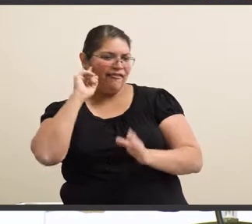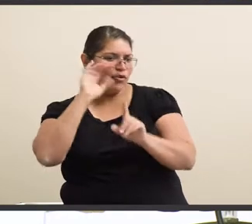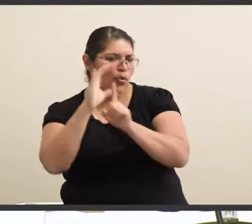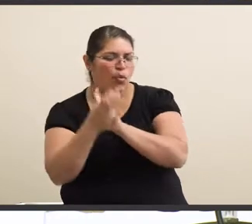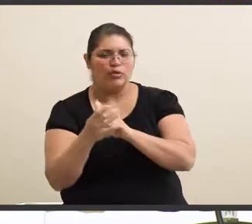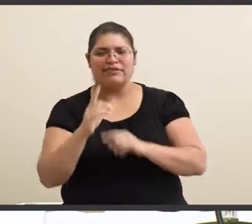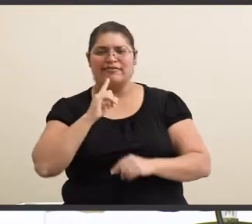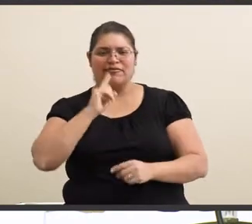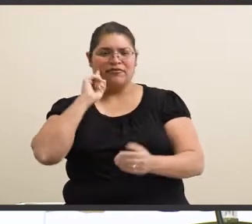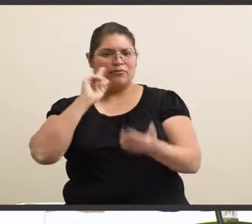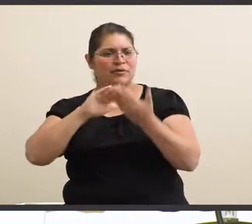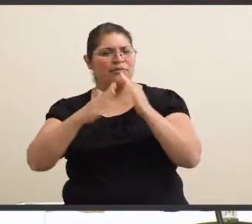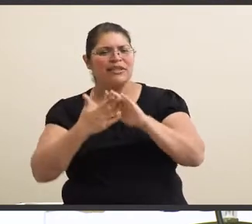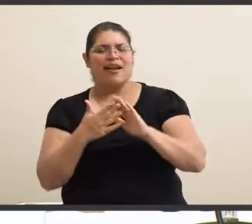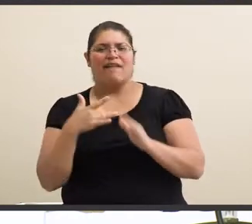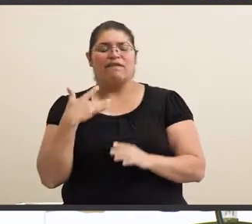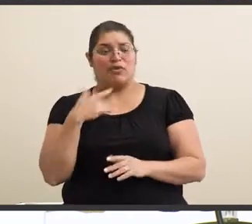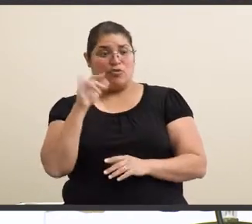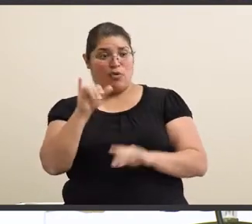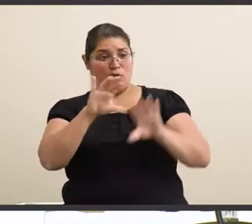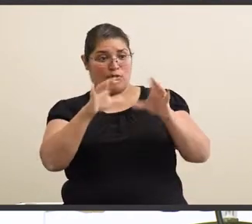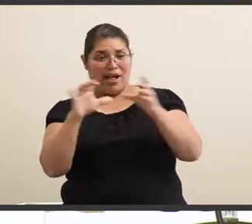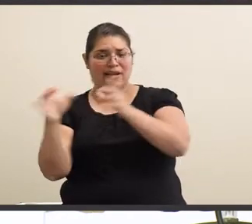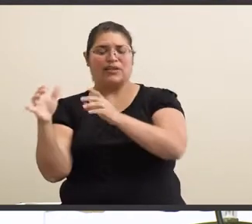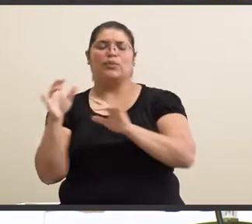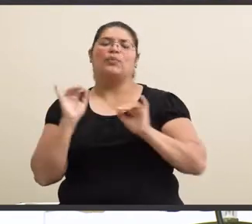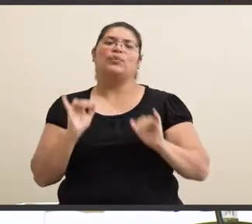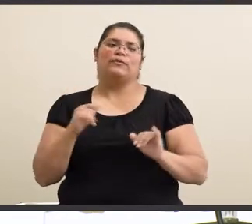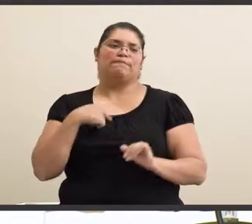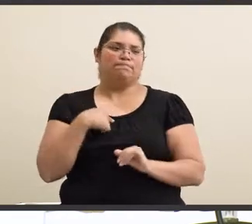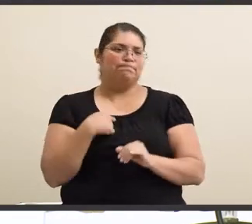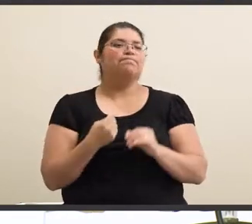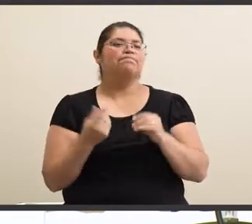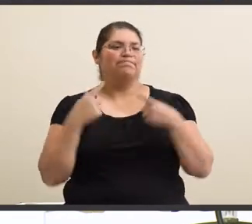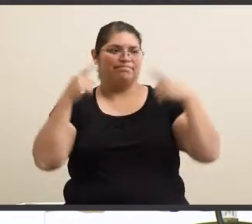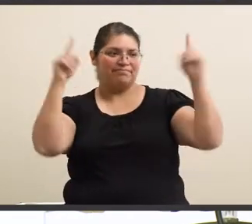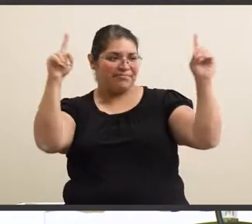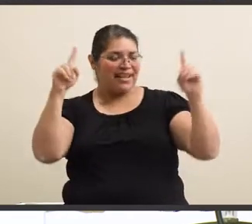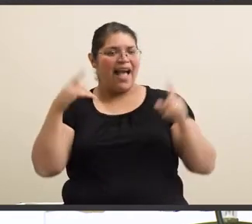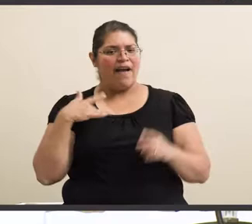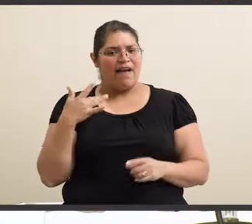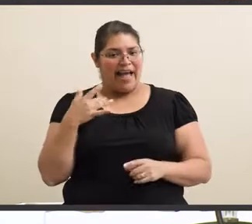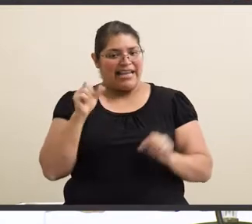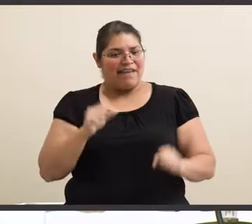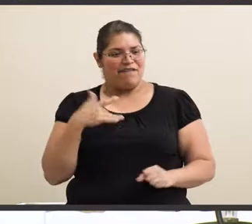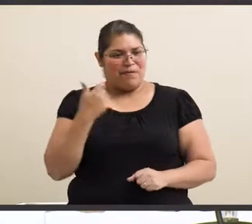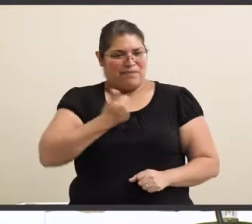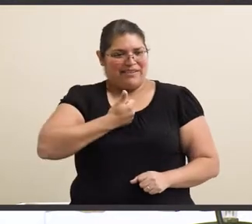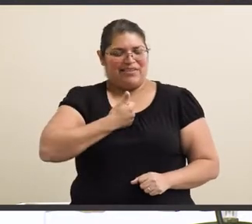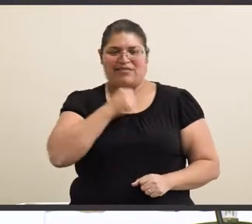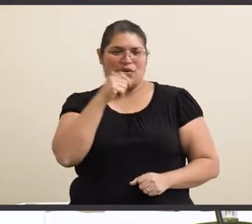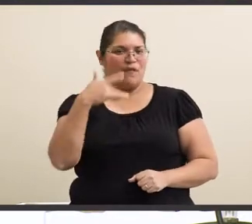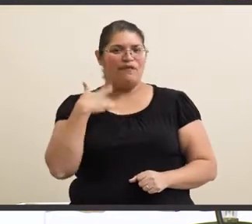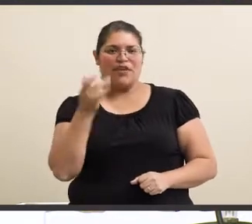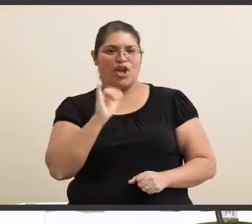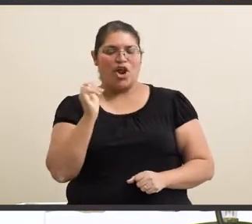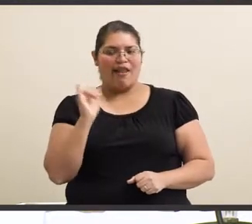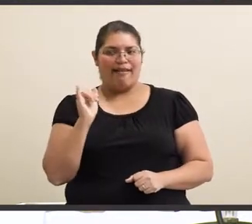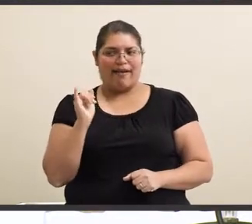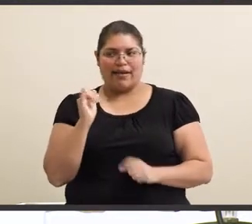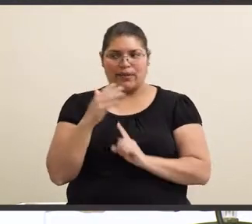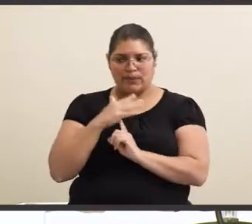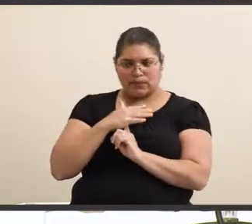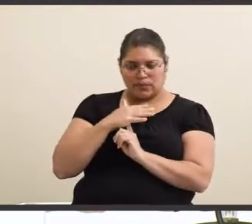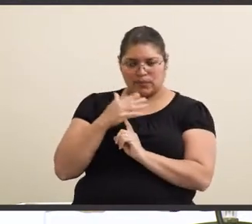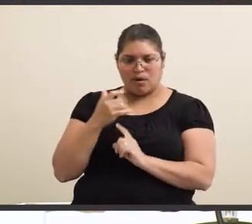community. I find that those are the classes that can be really successful in, because I can feel like myself, and I don't really feel as intimidated or